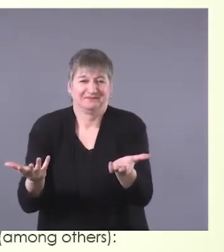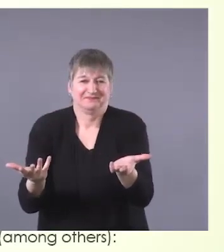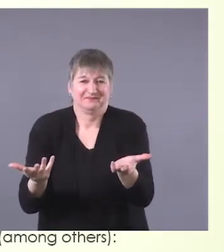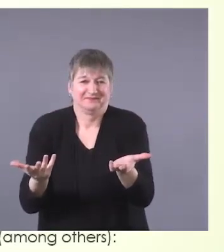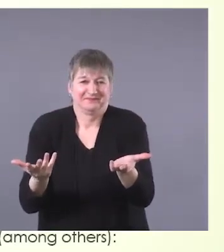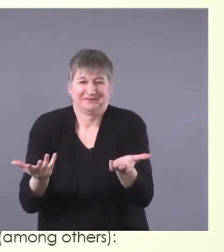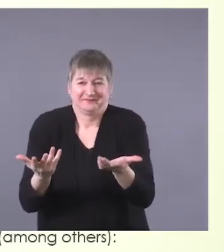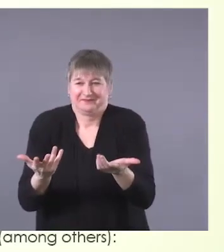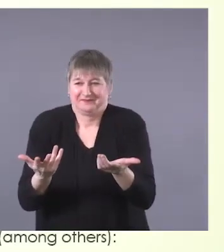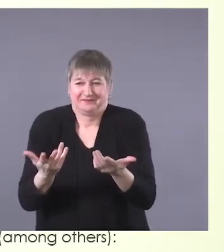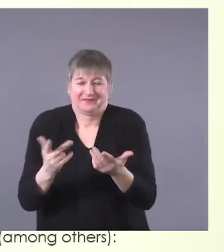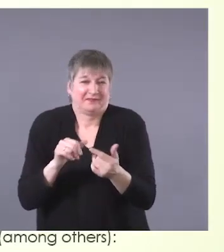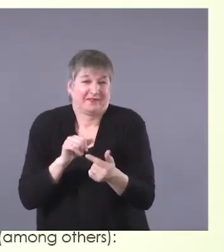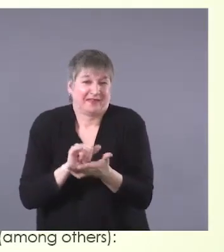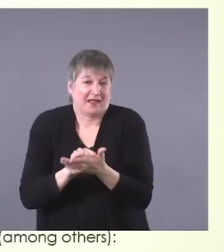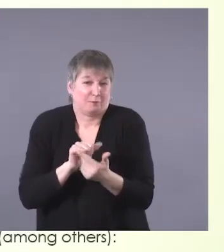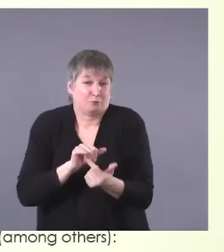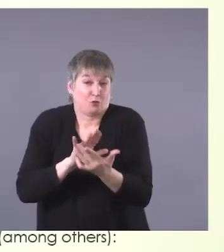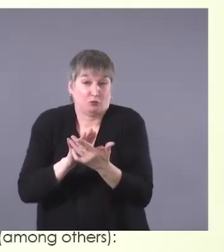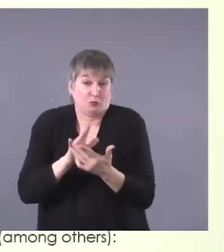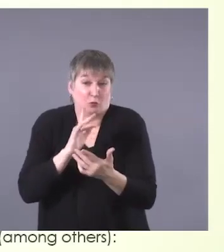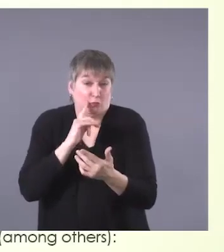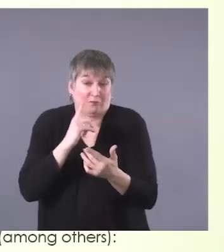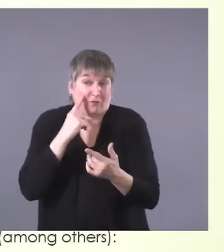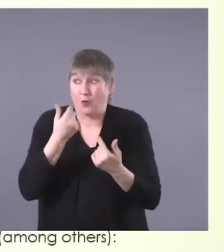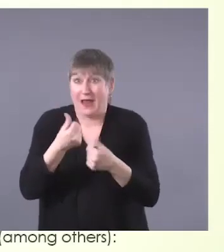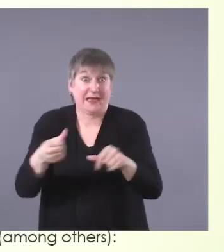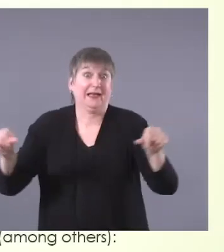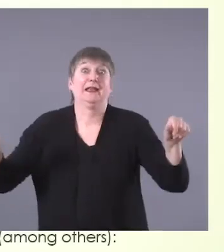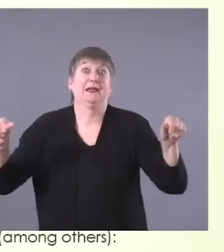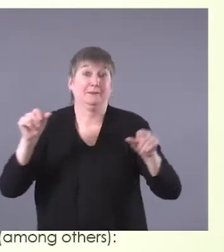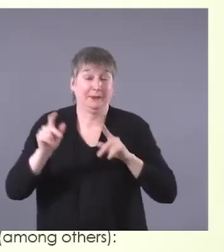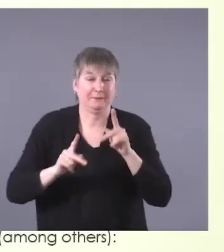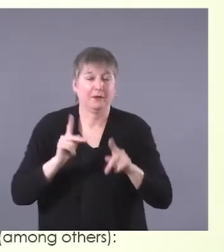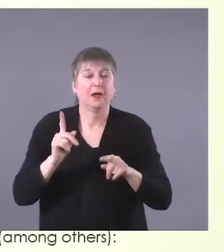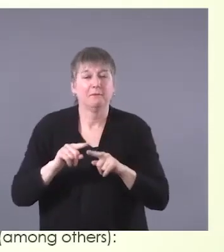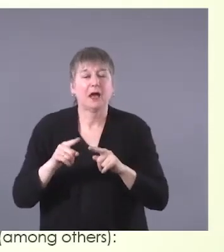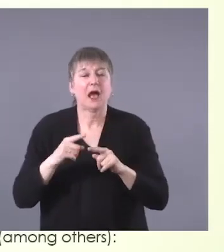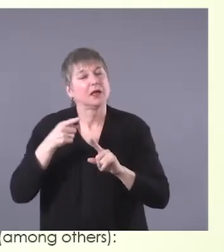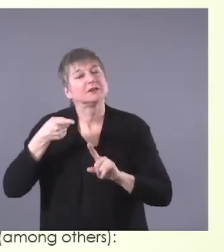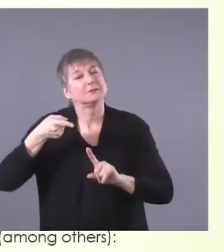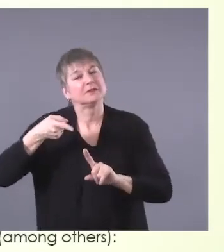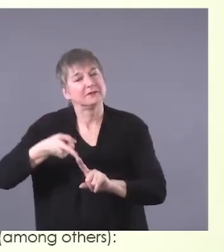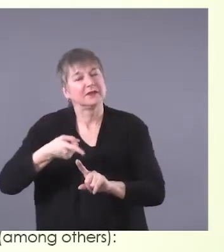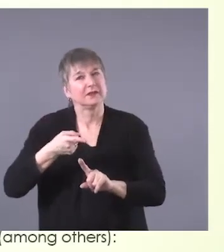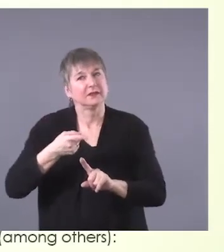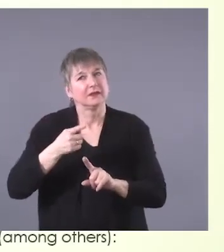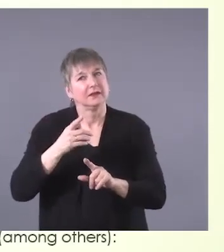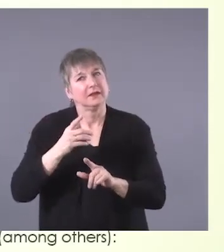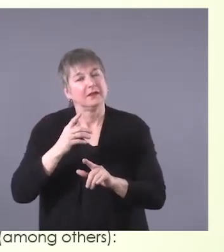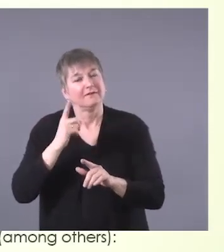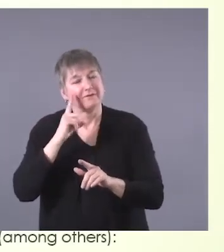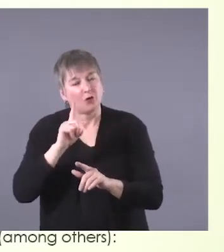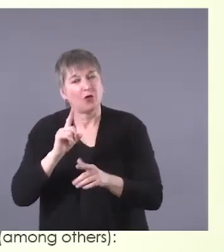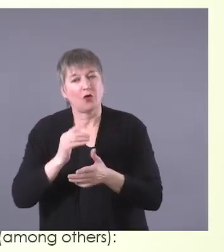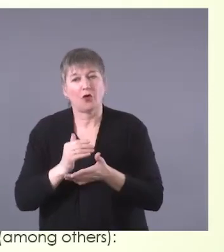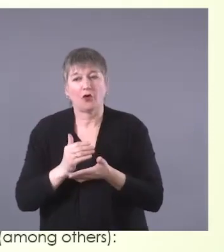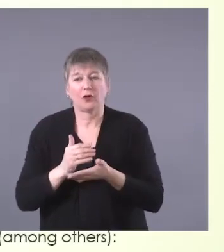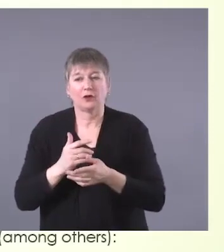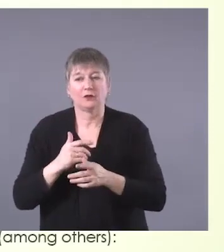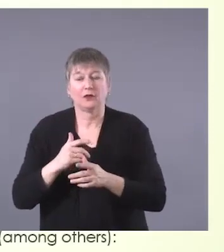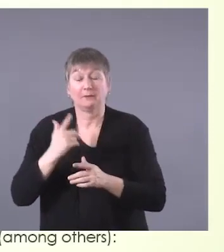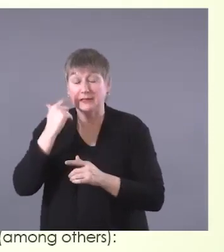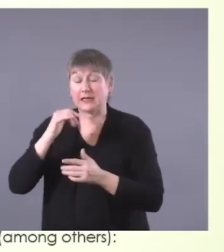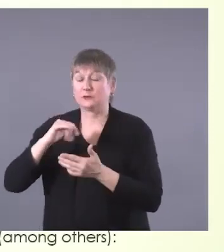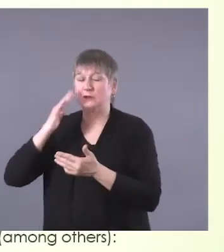might use with anybody. But these particularly stand out in some aspects resulting from historical